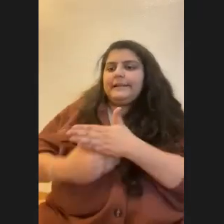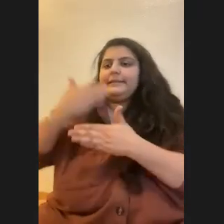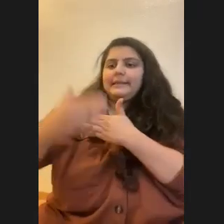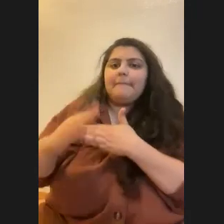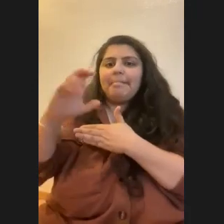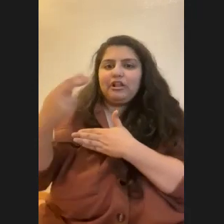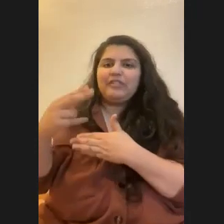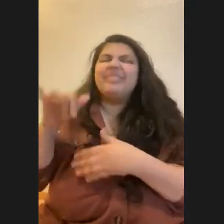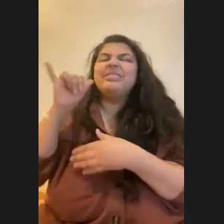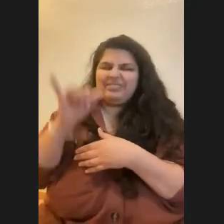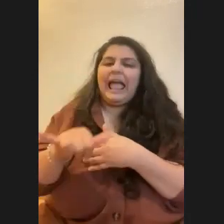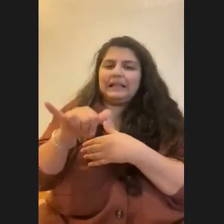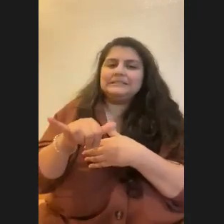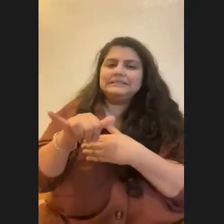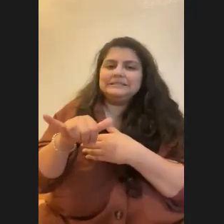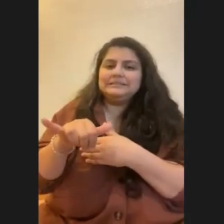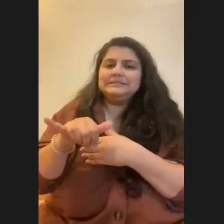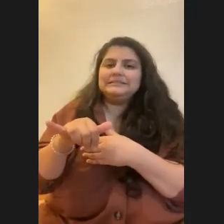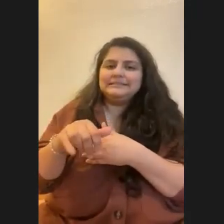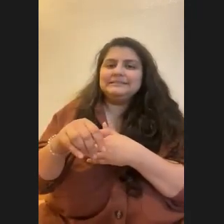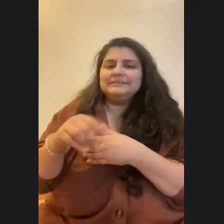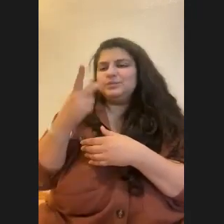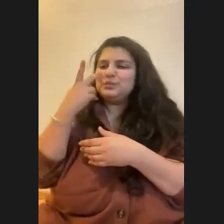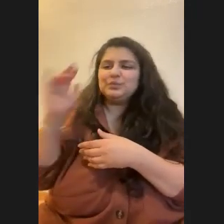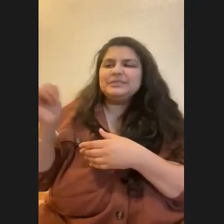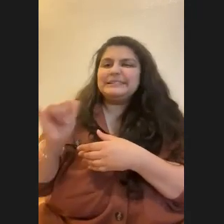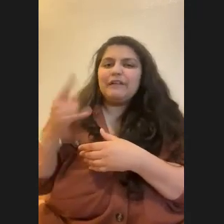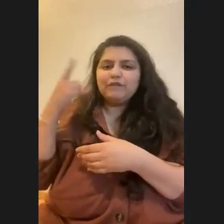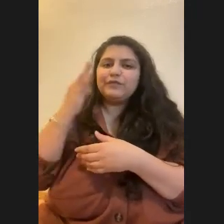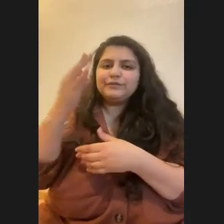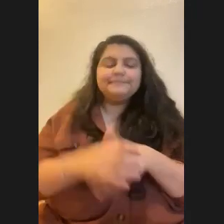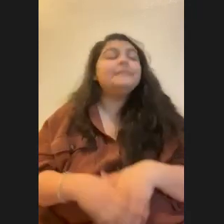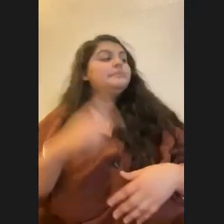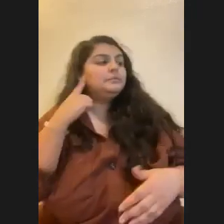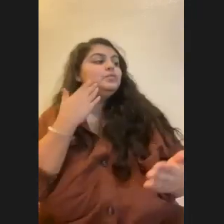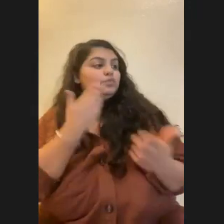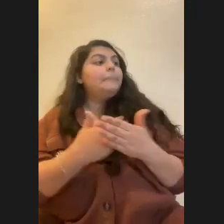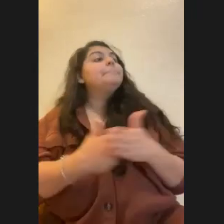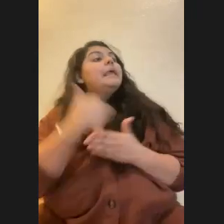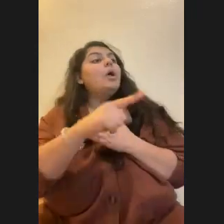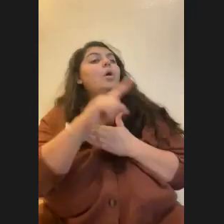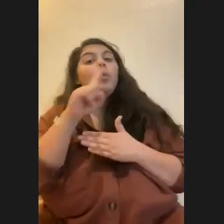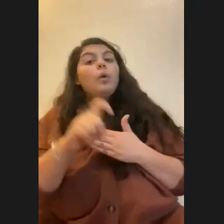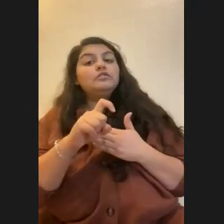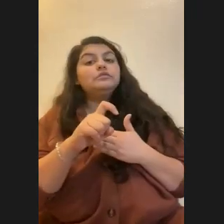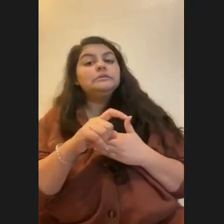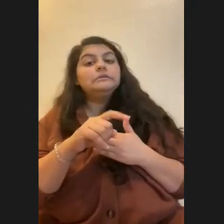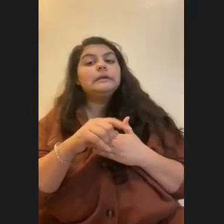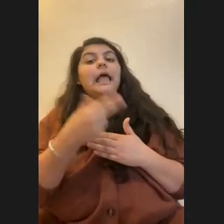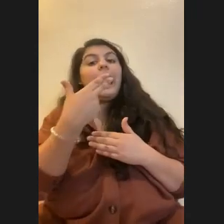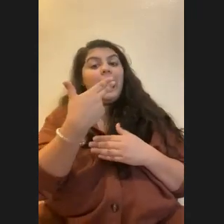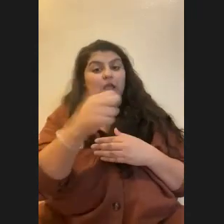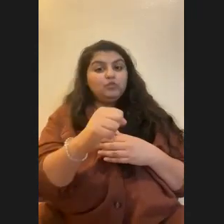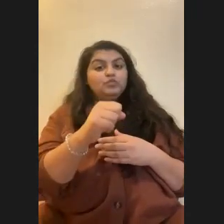that threshold's looking at looking like right now. Sounds good. The next question, um, is again, I'm from high school seniors.